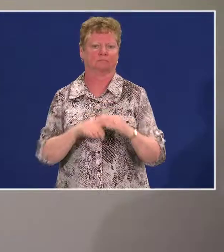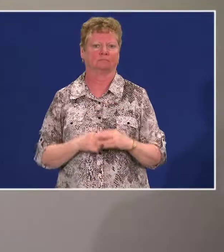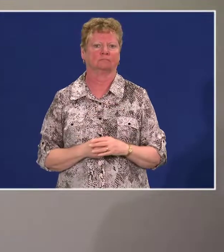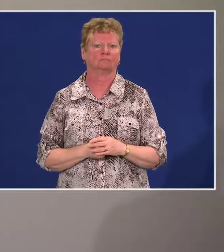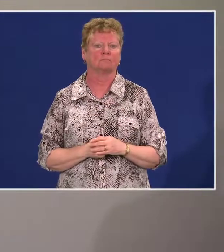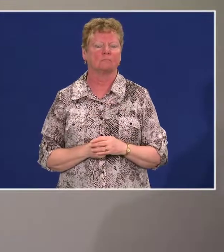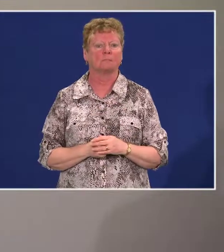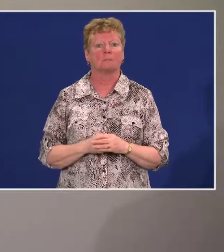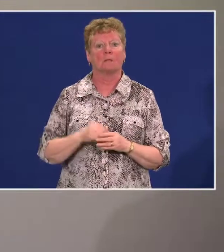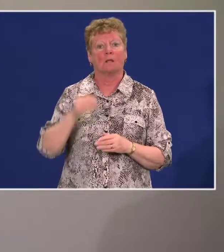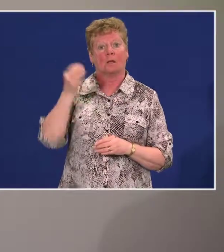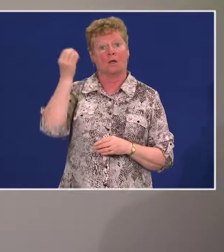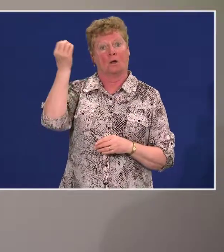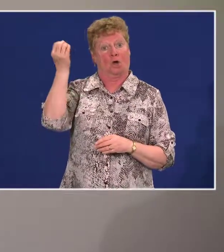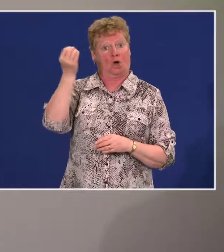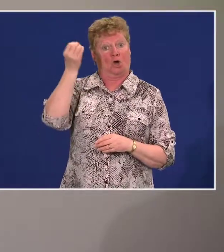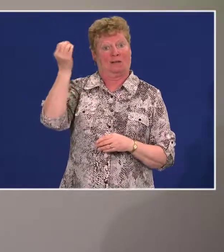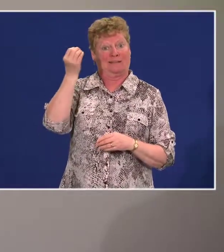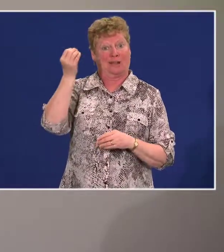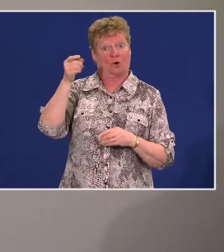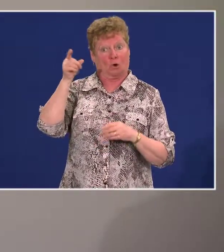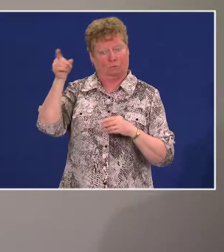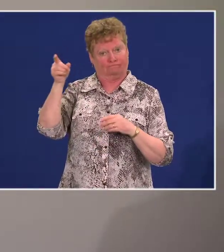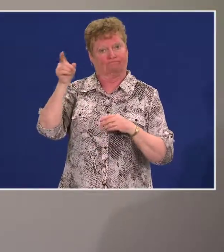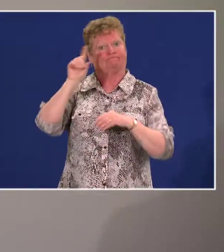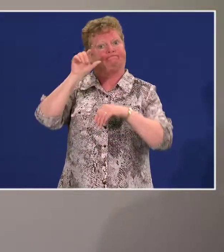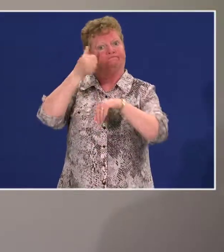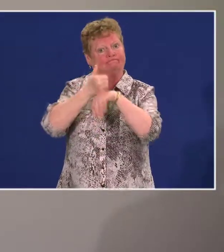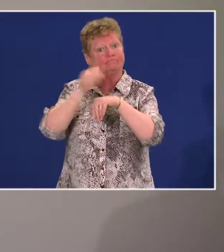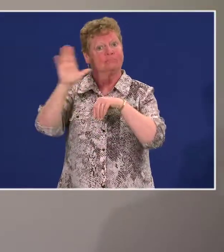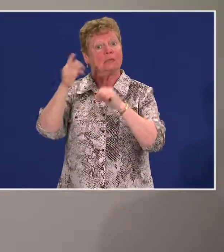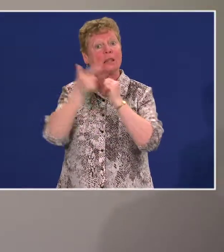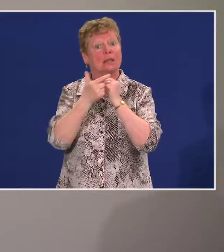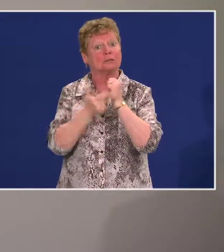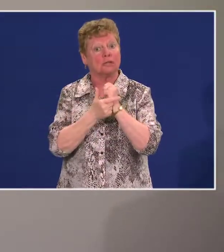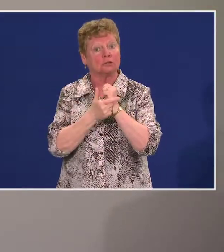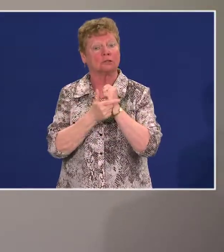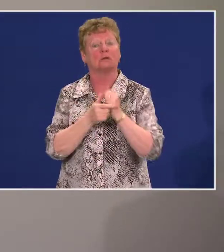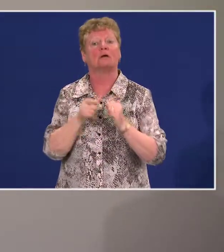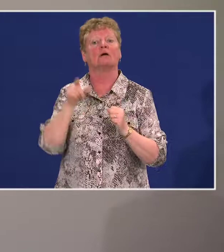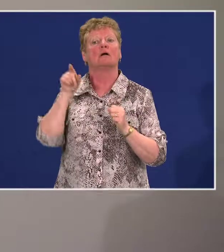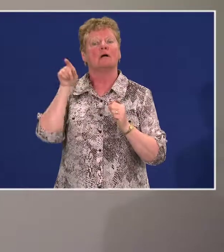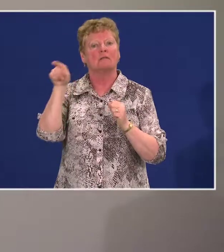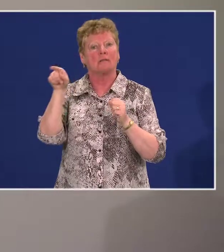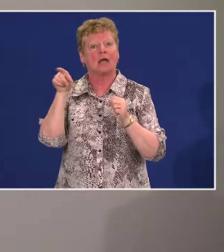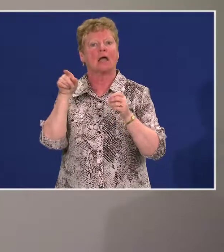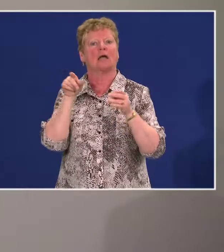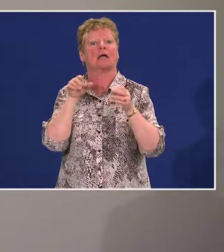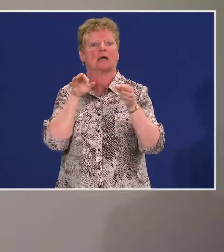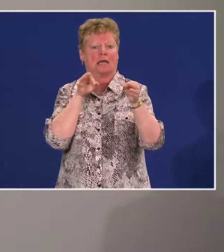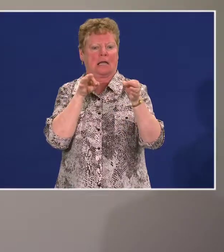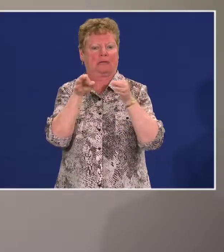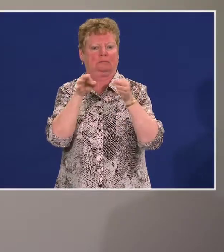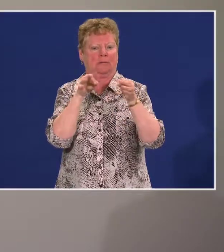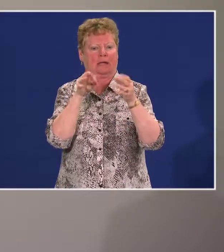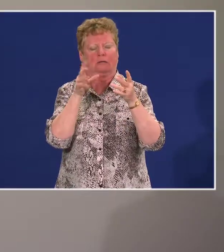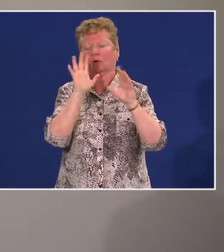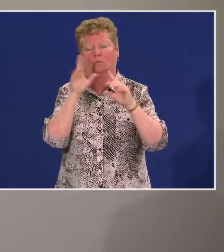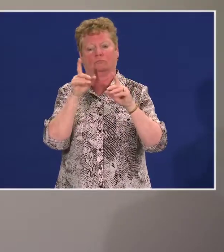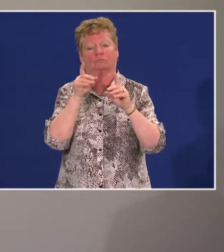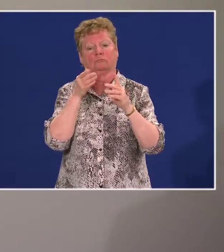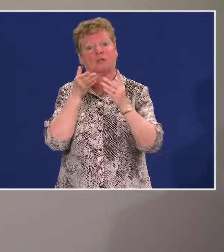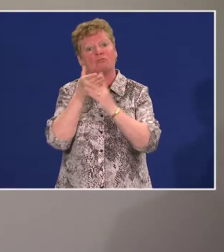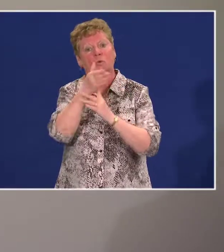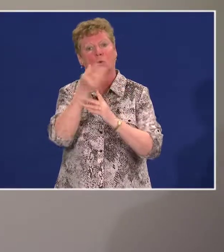When Ontario was doing their legislation, they have gone through two evaluations on